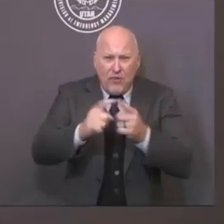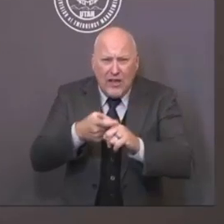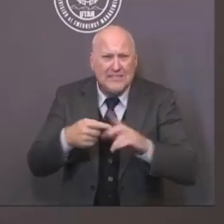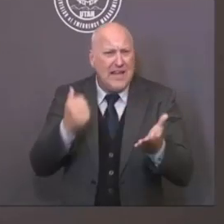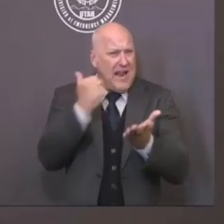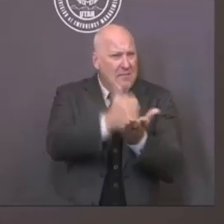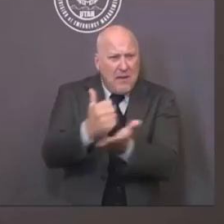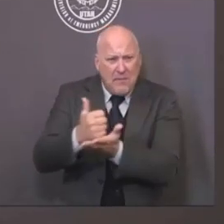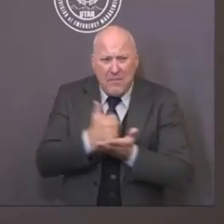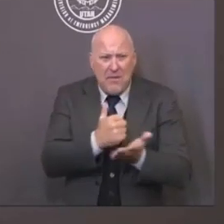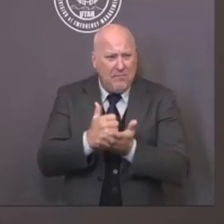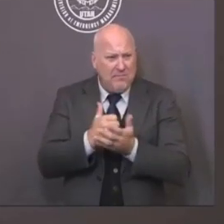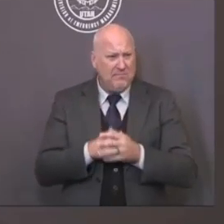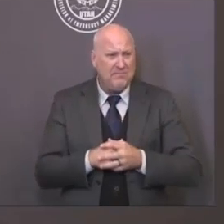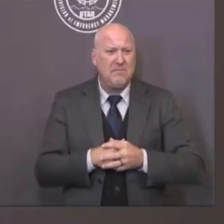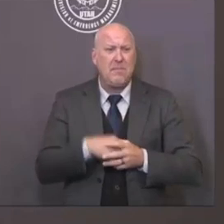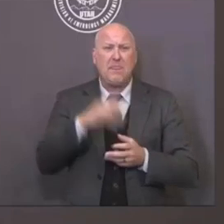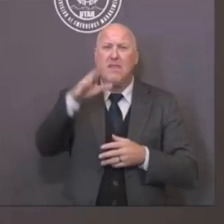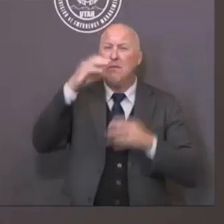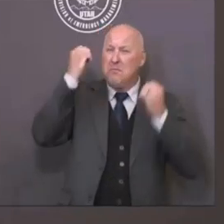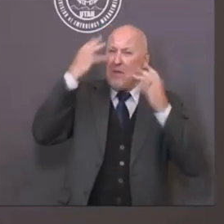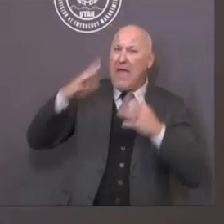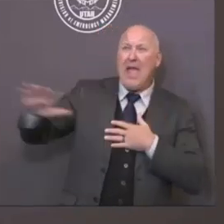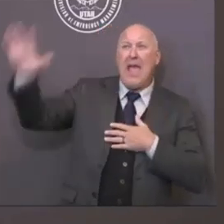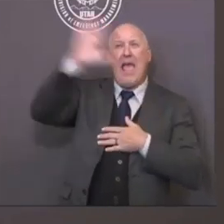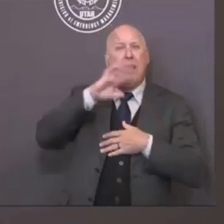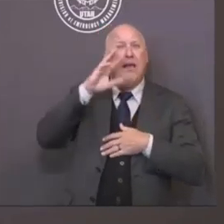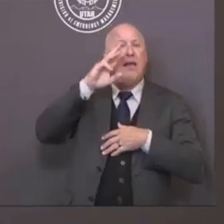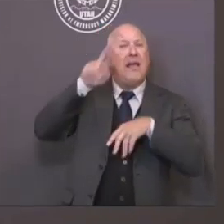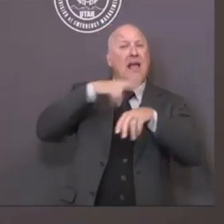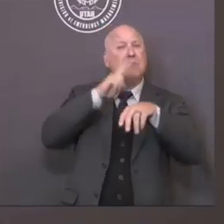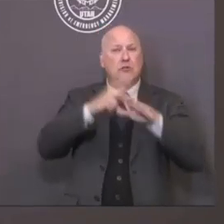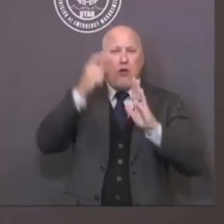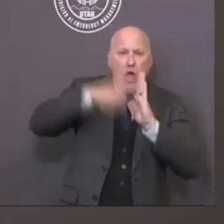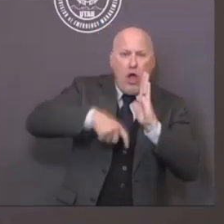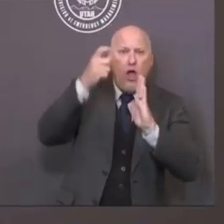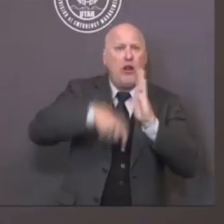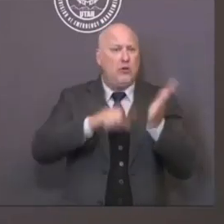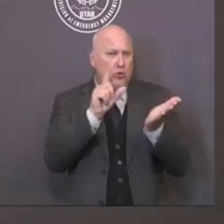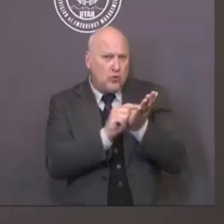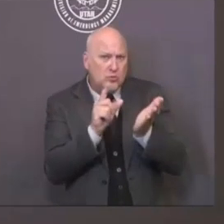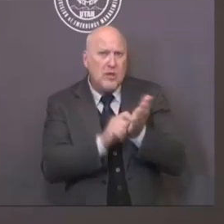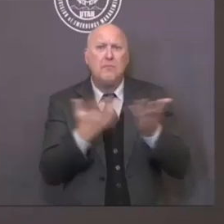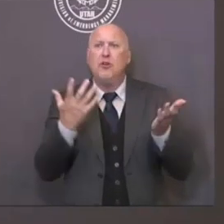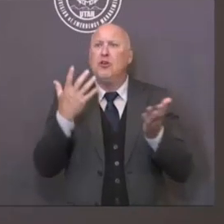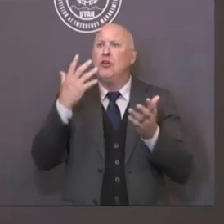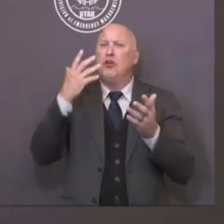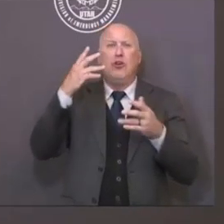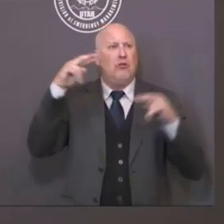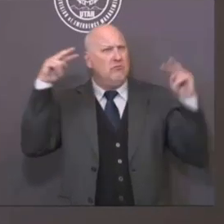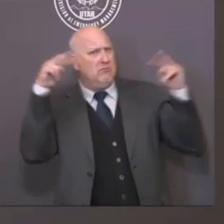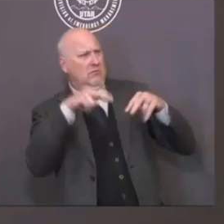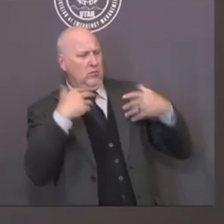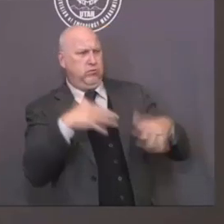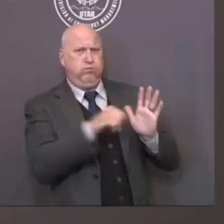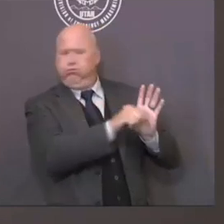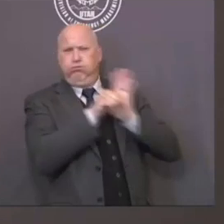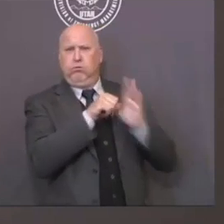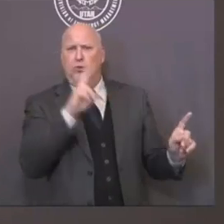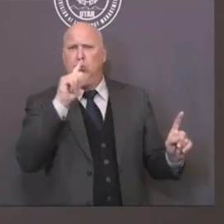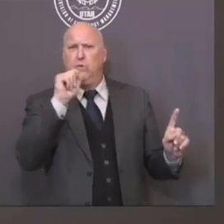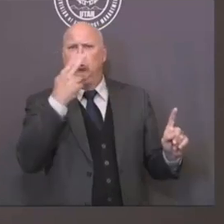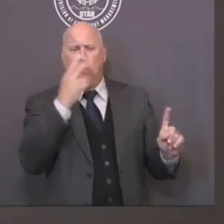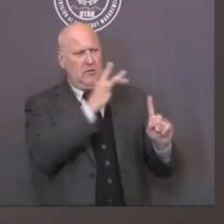know that's part of our culture and way of life. We also lead the nation when it comes to charitable giving, taking of our own